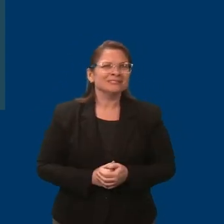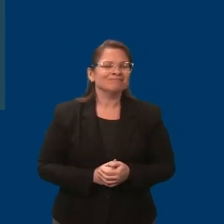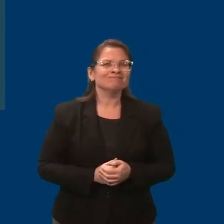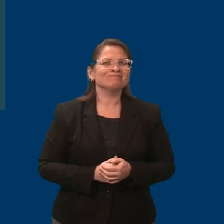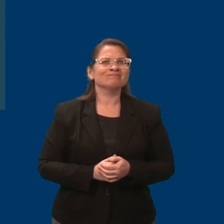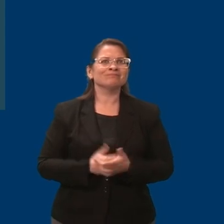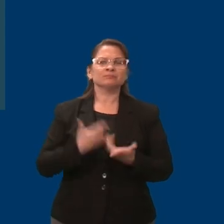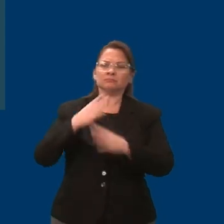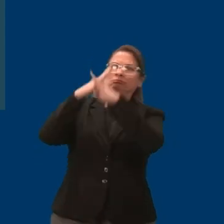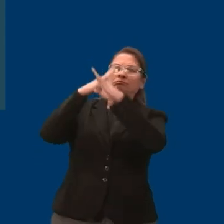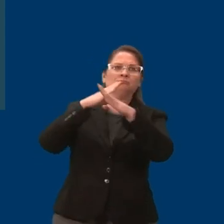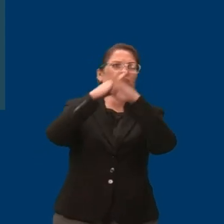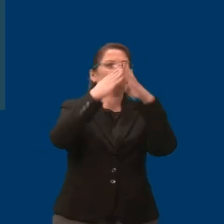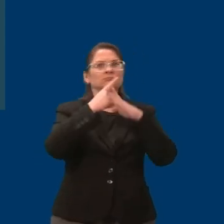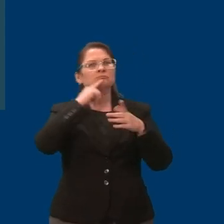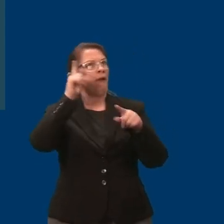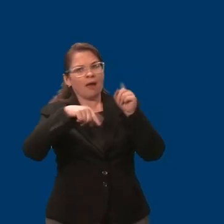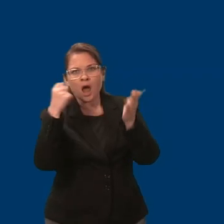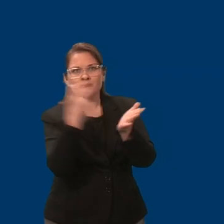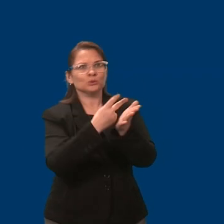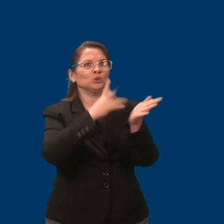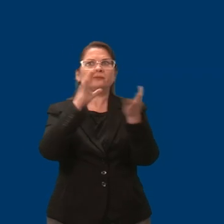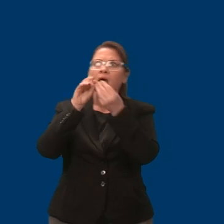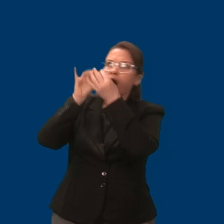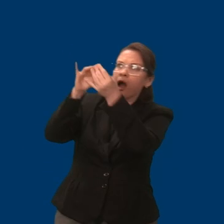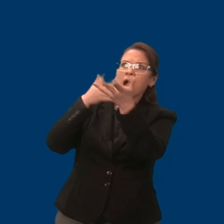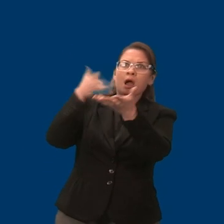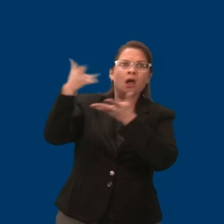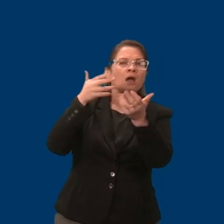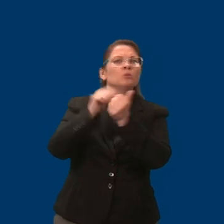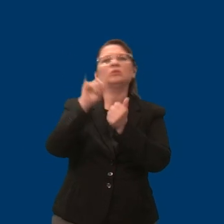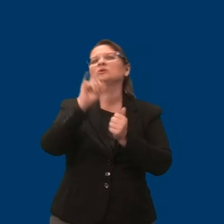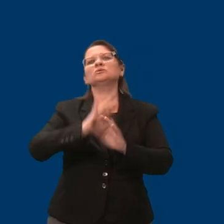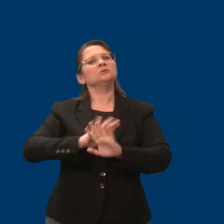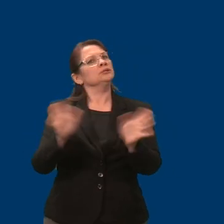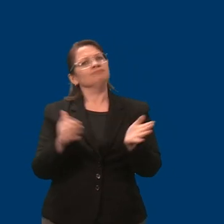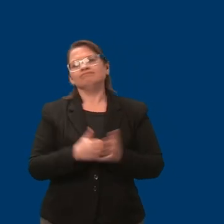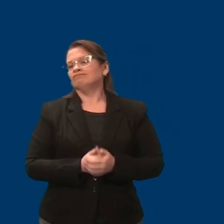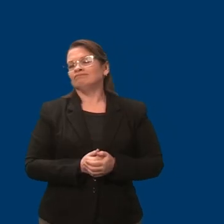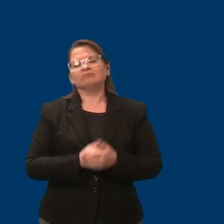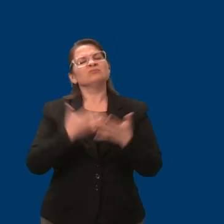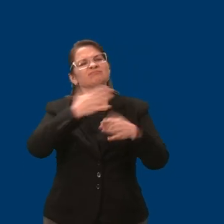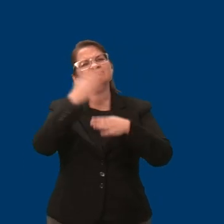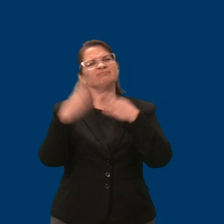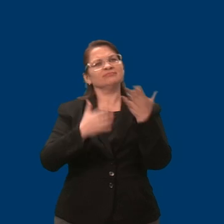because it needs a prior authorization. Thank you for your time and attention to this matter.